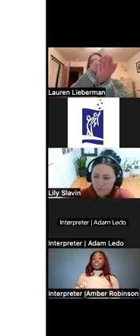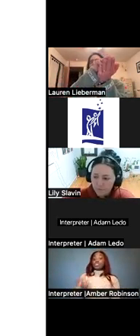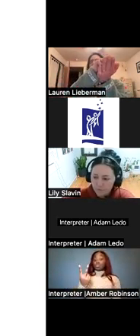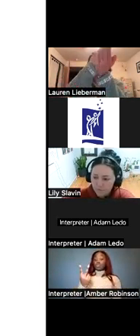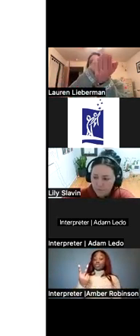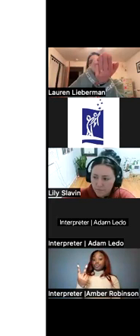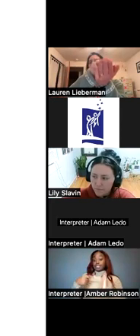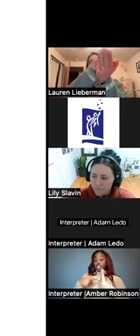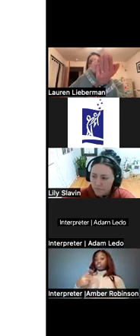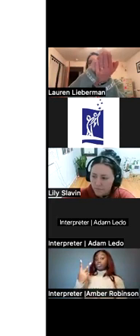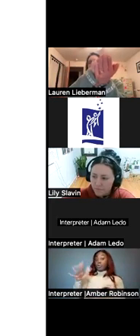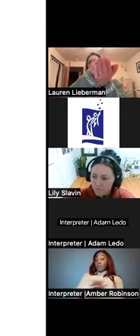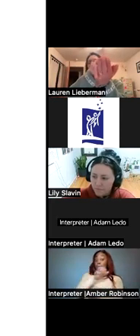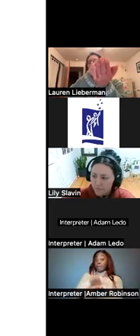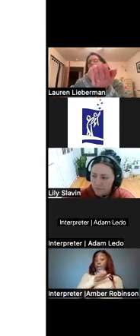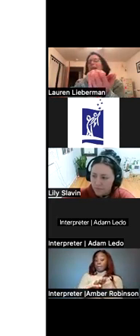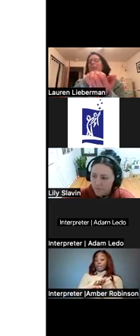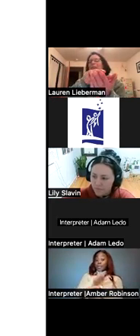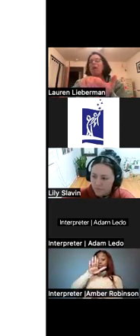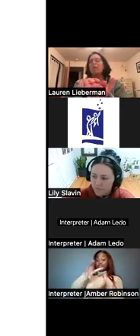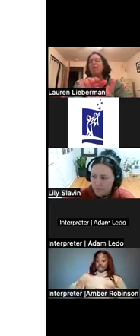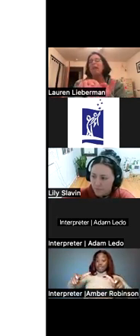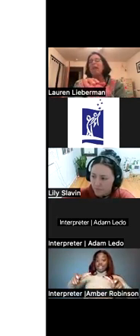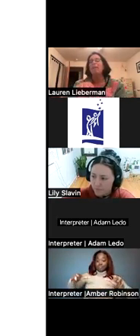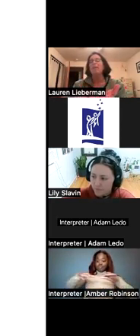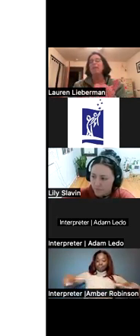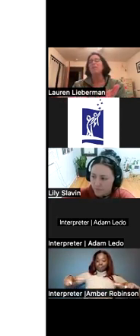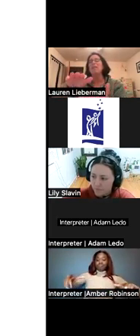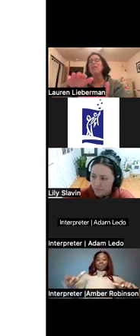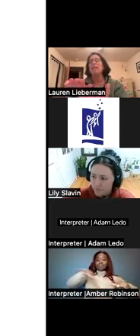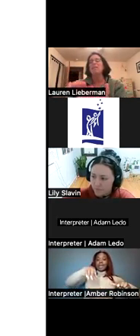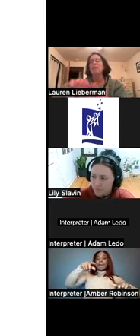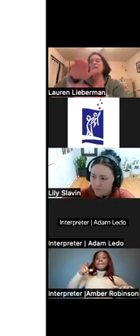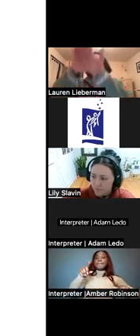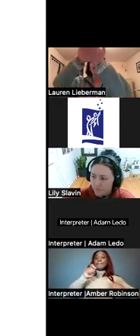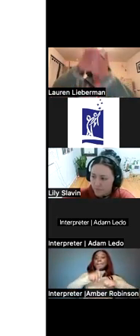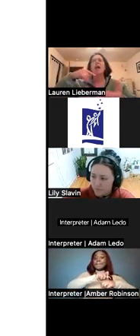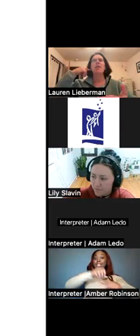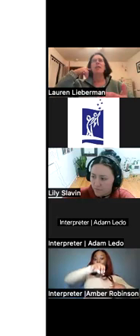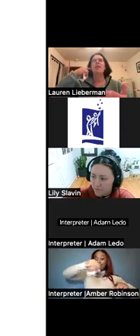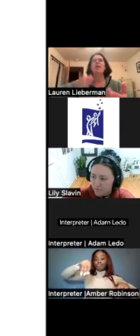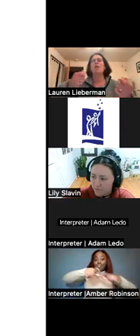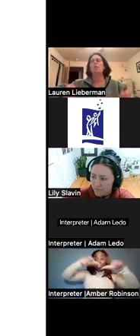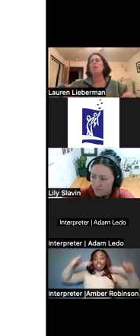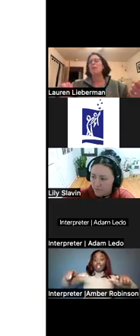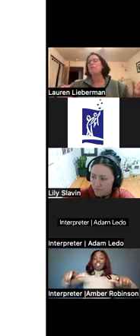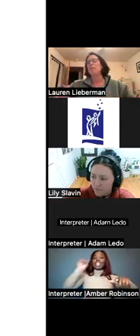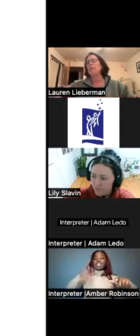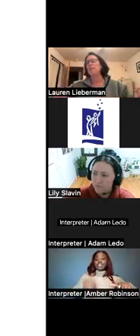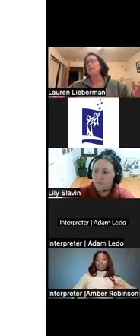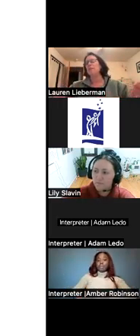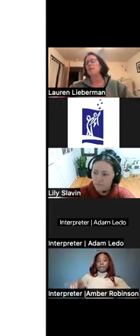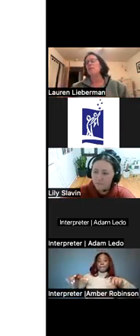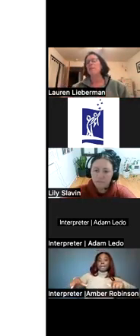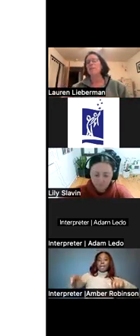paper plates and put some beans in them and have the child gallop. And then their knee hits the plate and they can hear or feel those